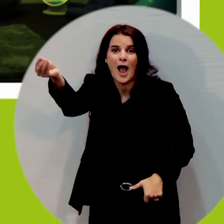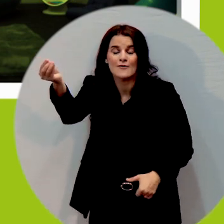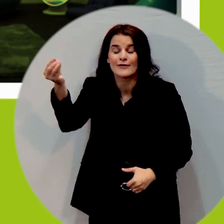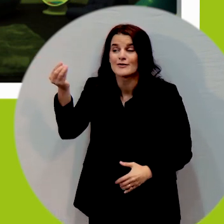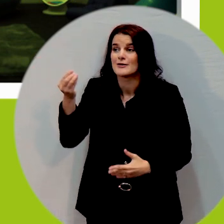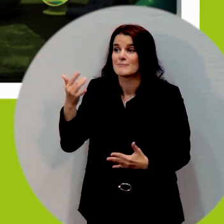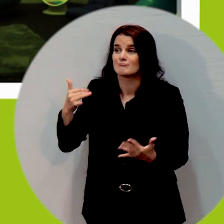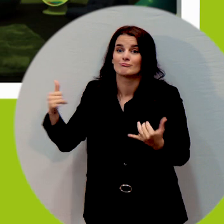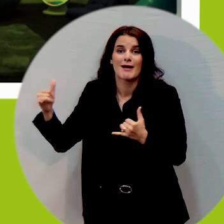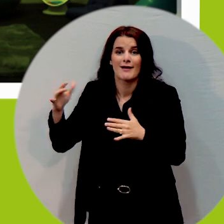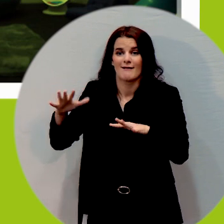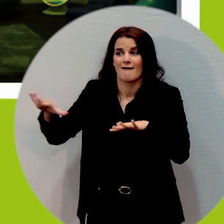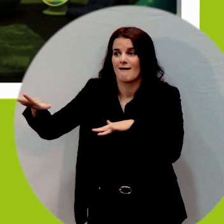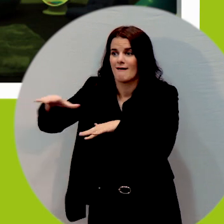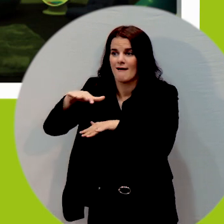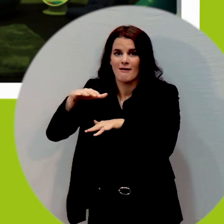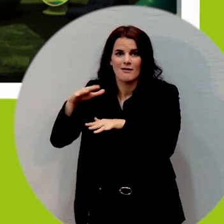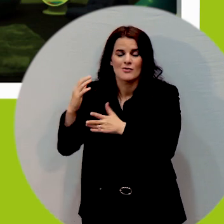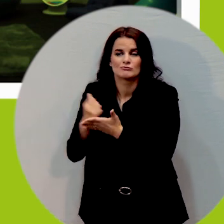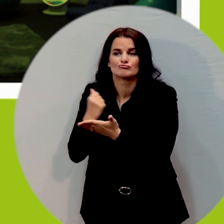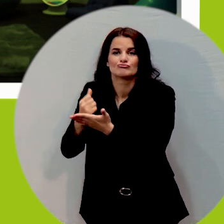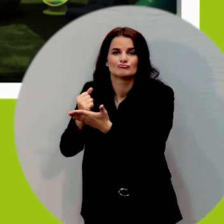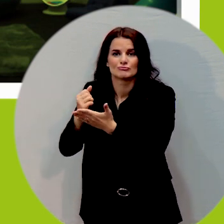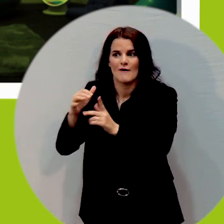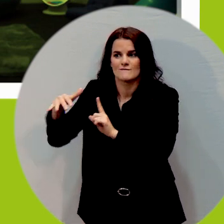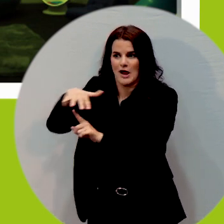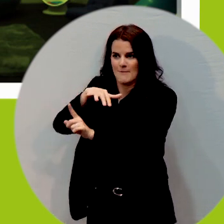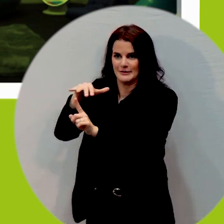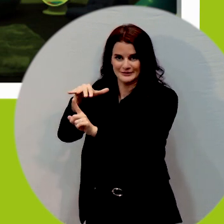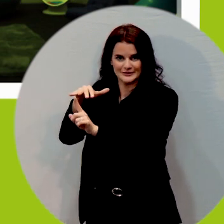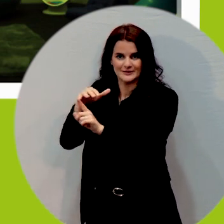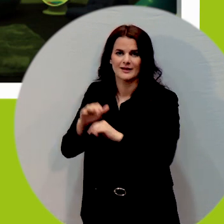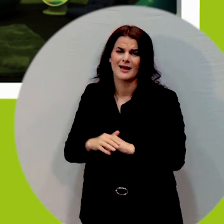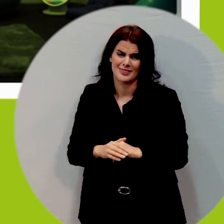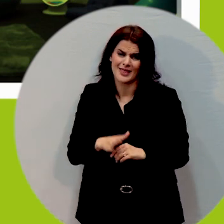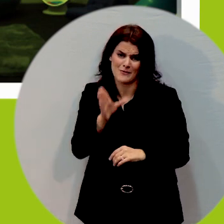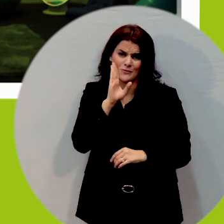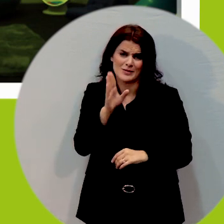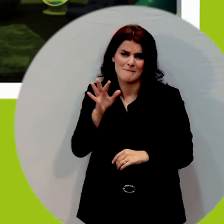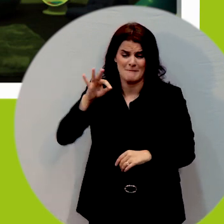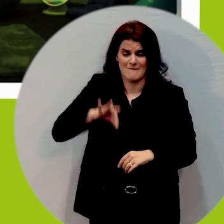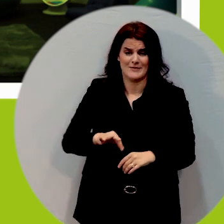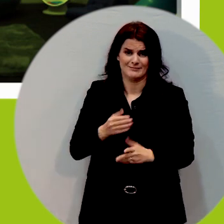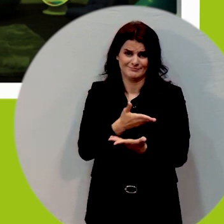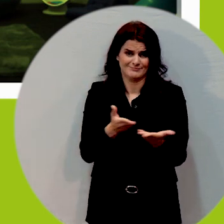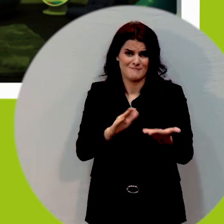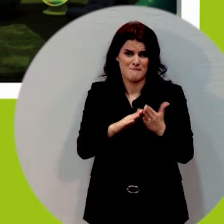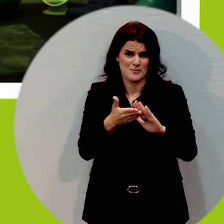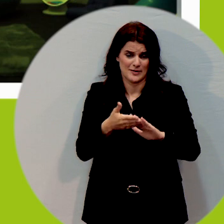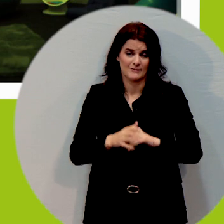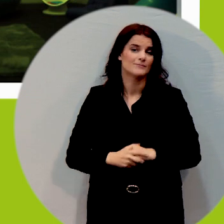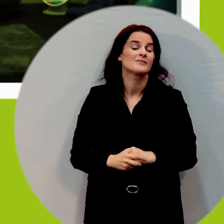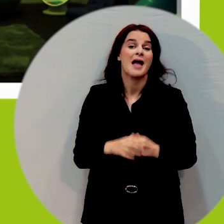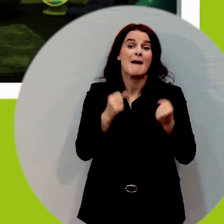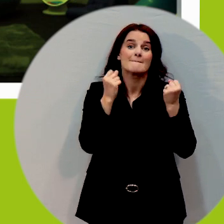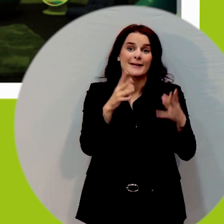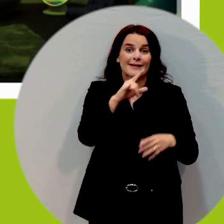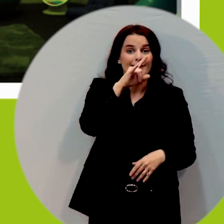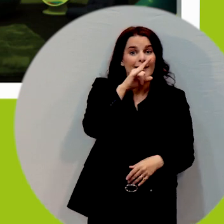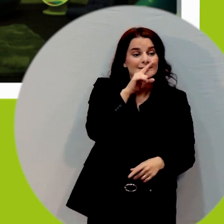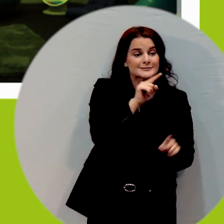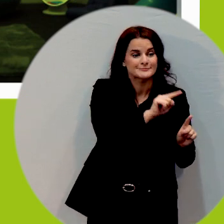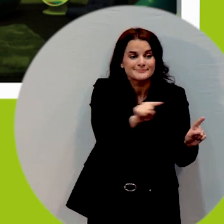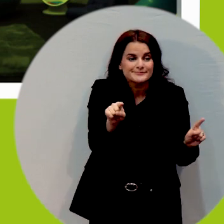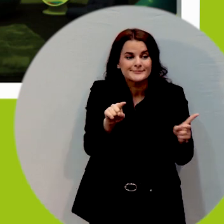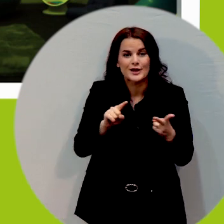community um i know a lot of kids and adults even don't have accesses to these types of spaces so it would be a really